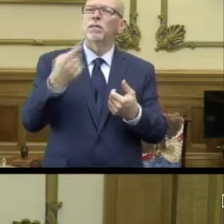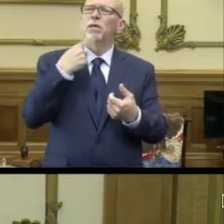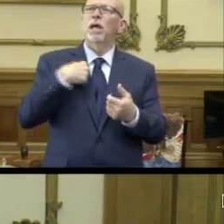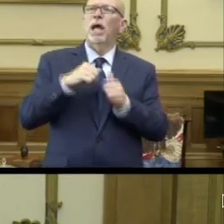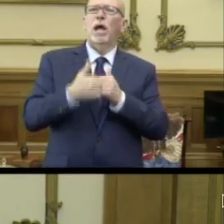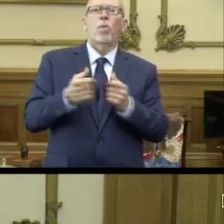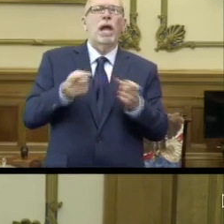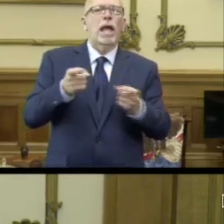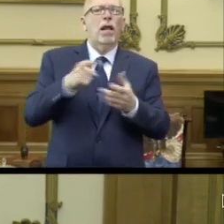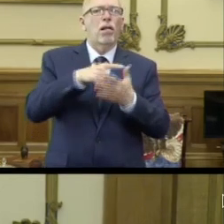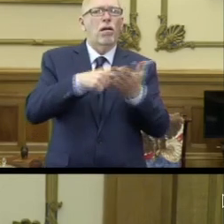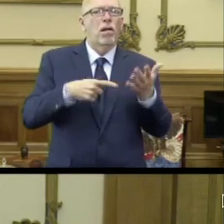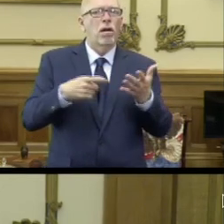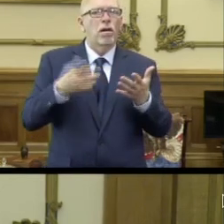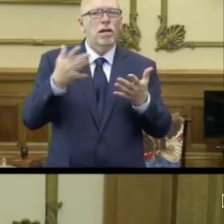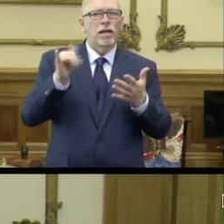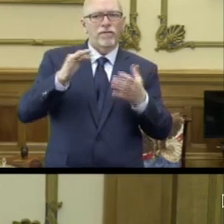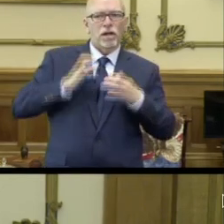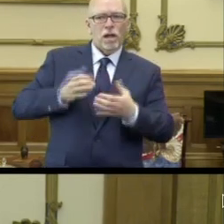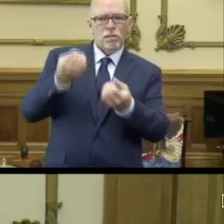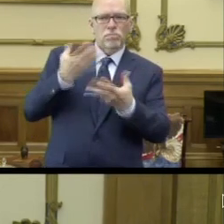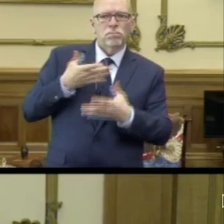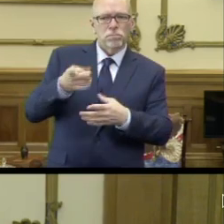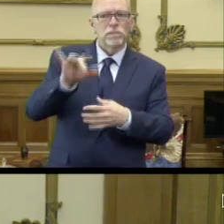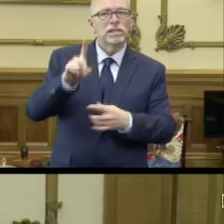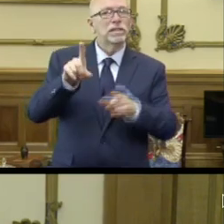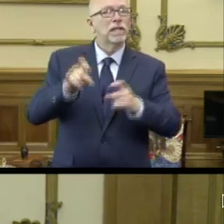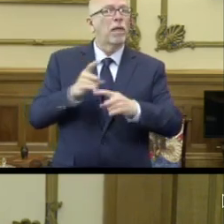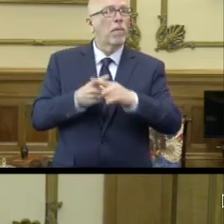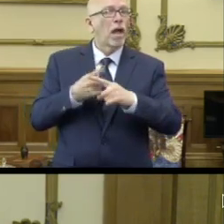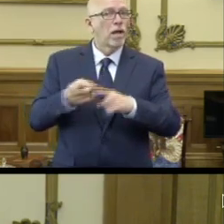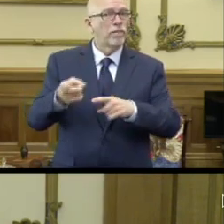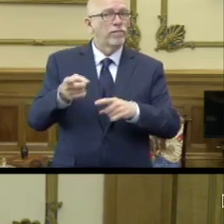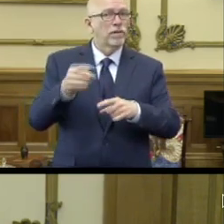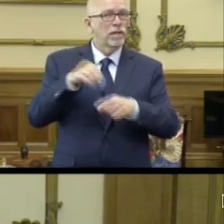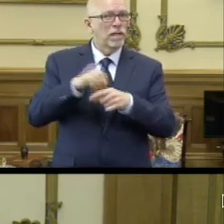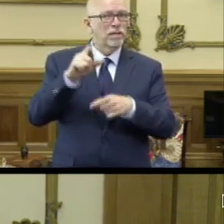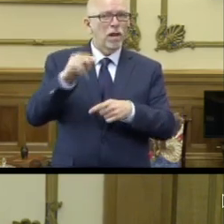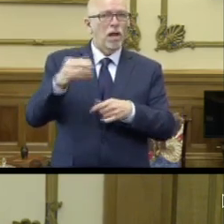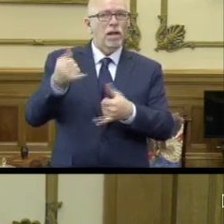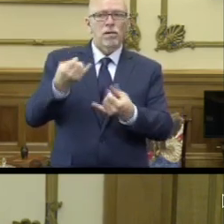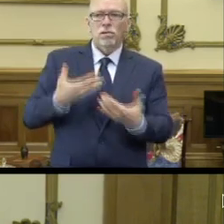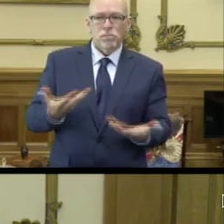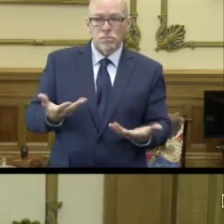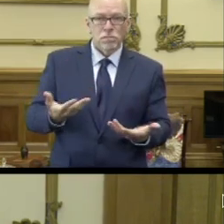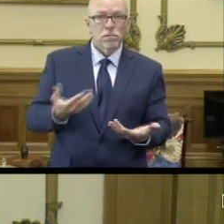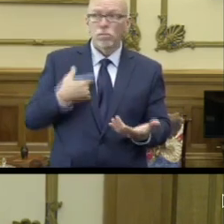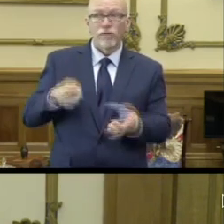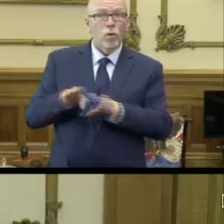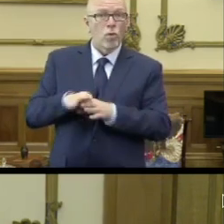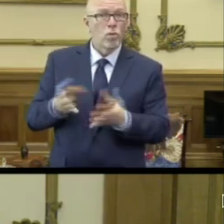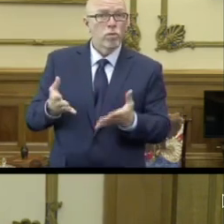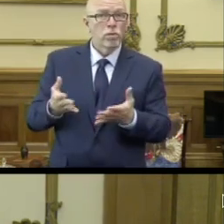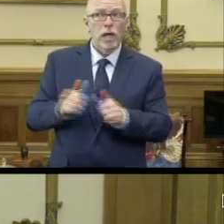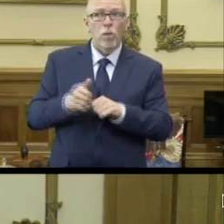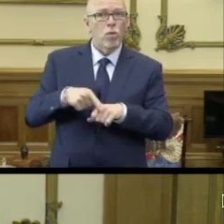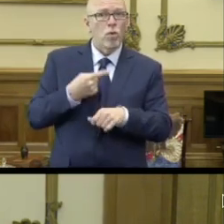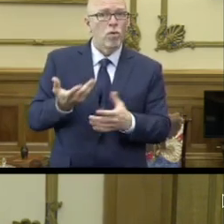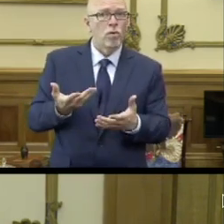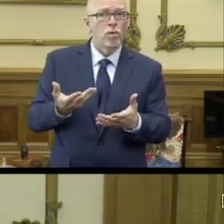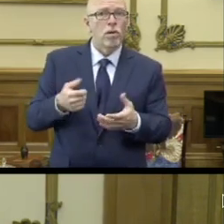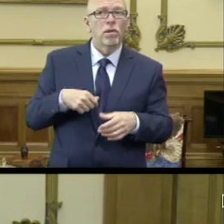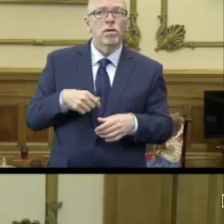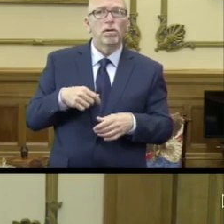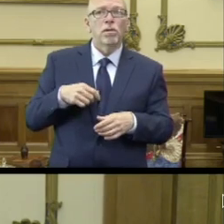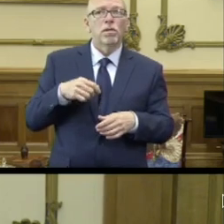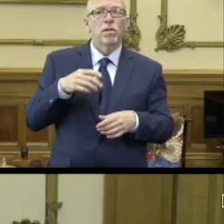things if a client informs us that they have tested positive after being in the salon. Do we close? If so, for how long? And my question